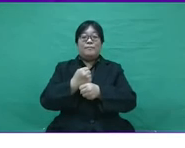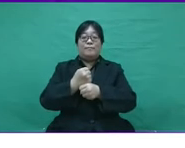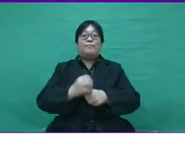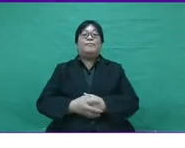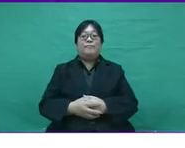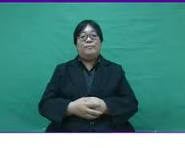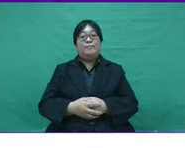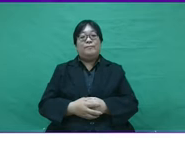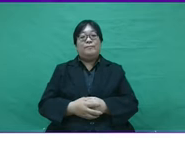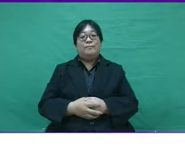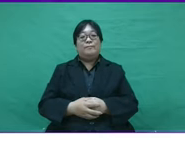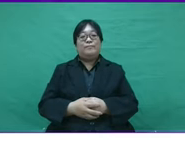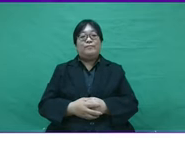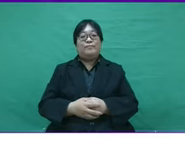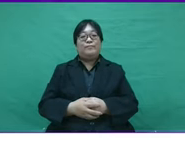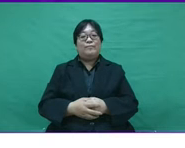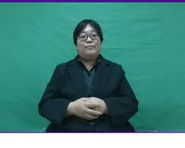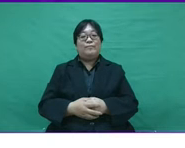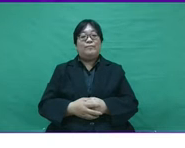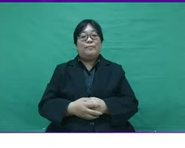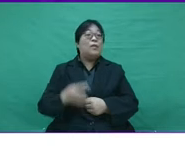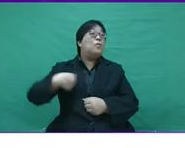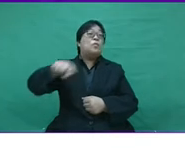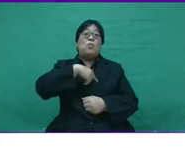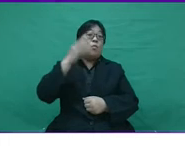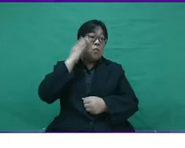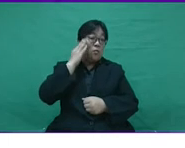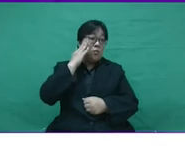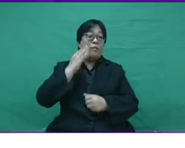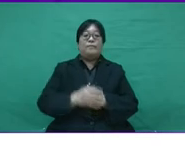country employment for the country employment.